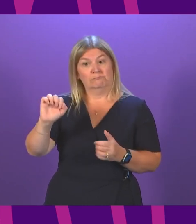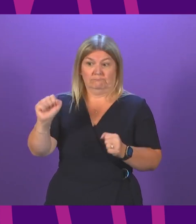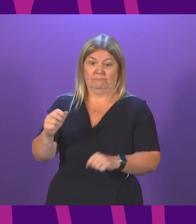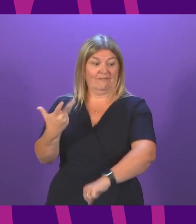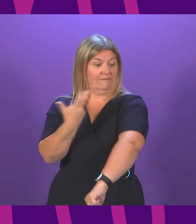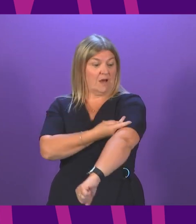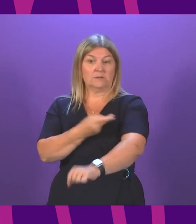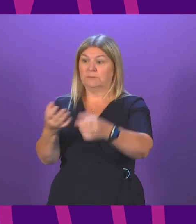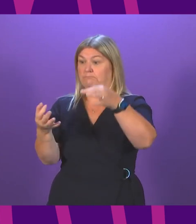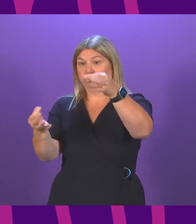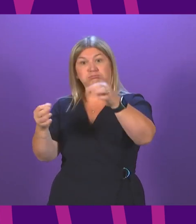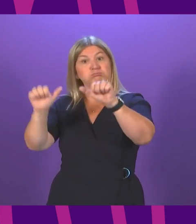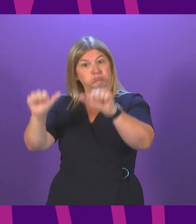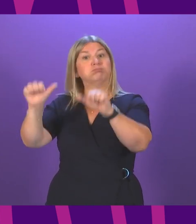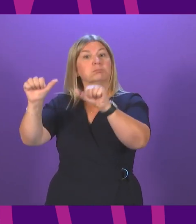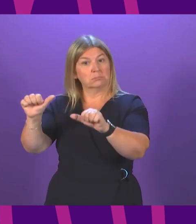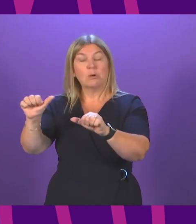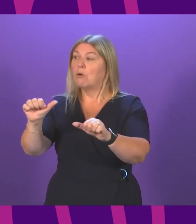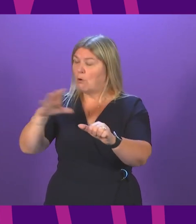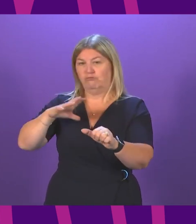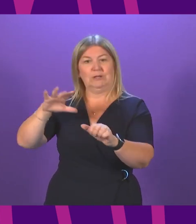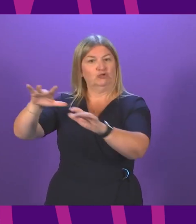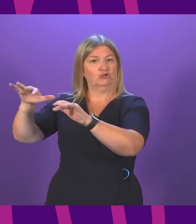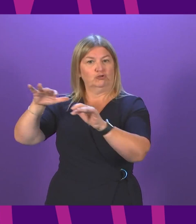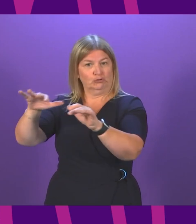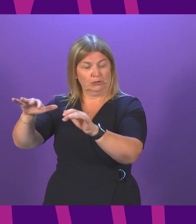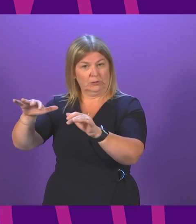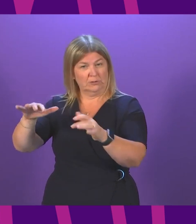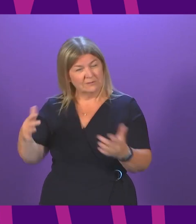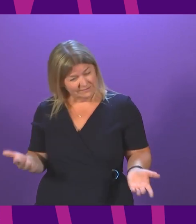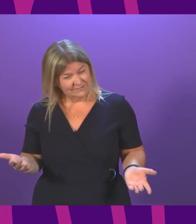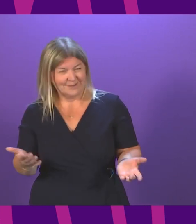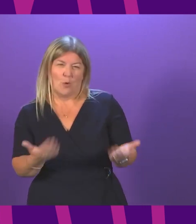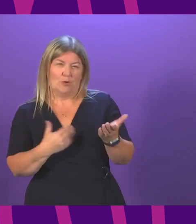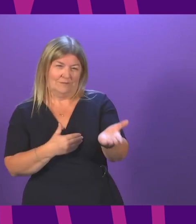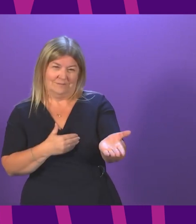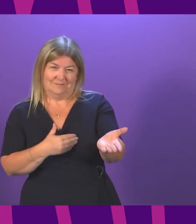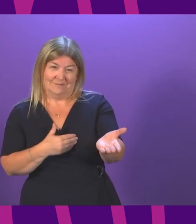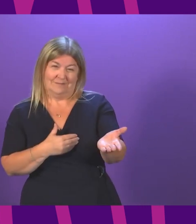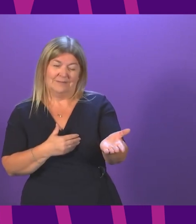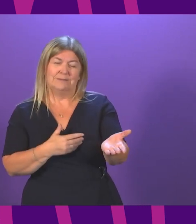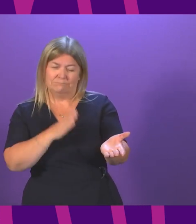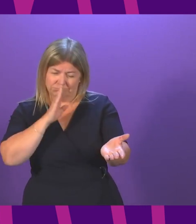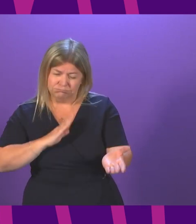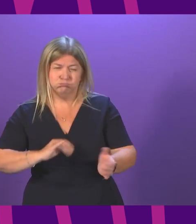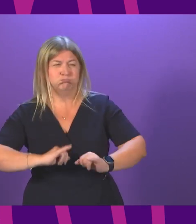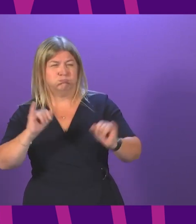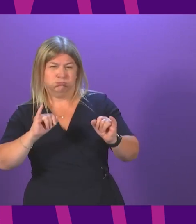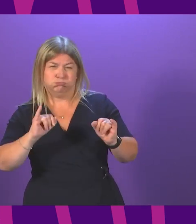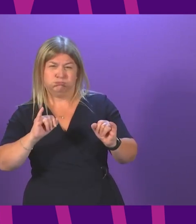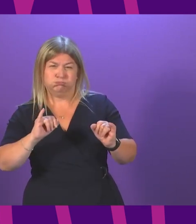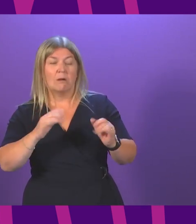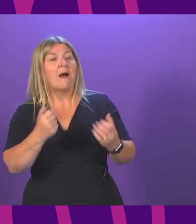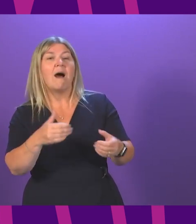in many of those countries is already operating. Is it too much to expect in these serious times that we have a leader of the